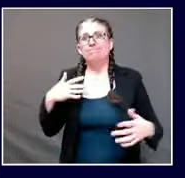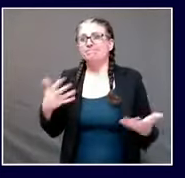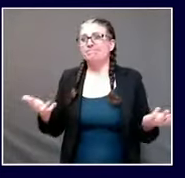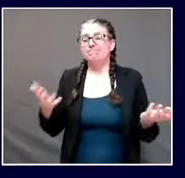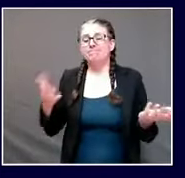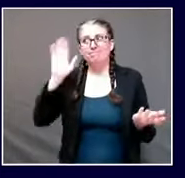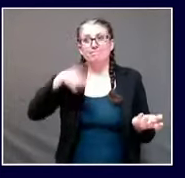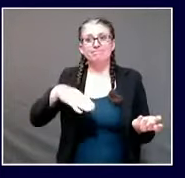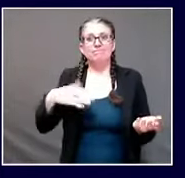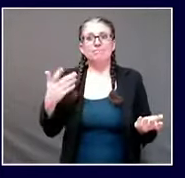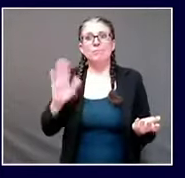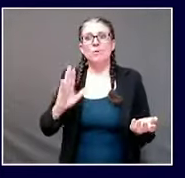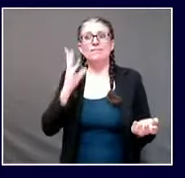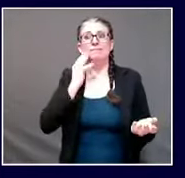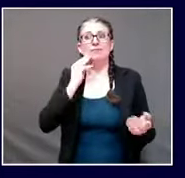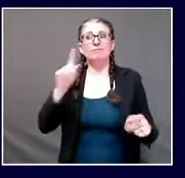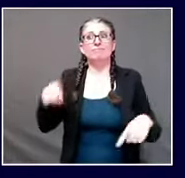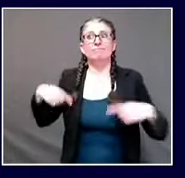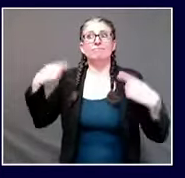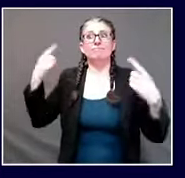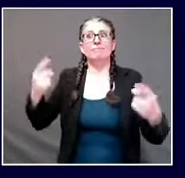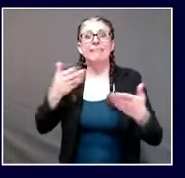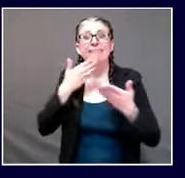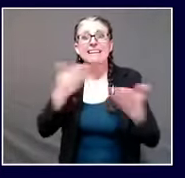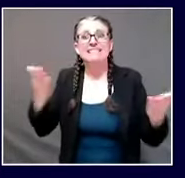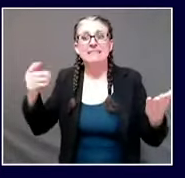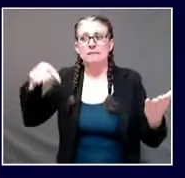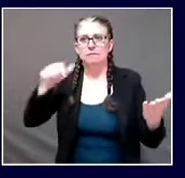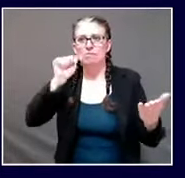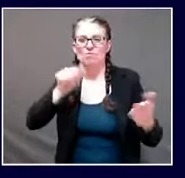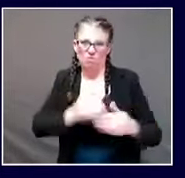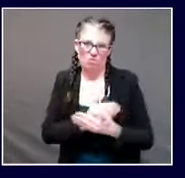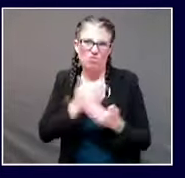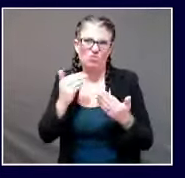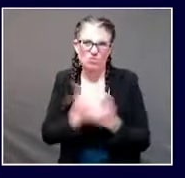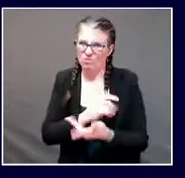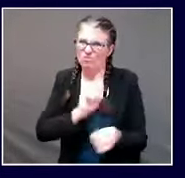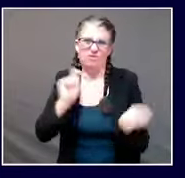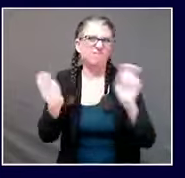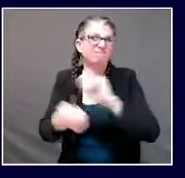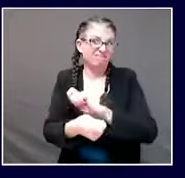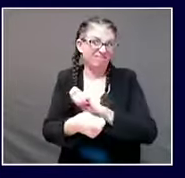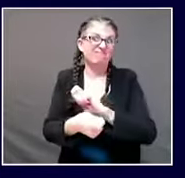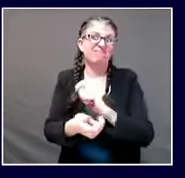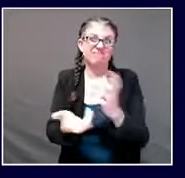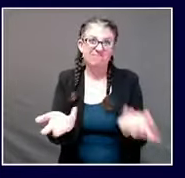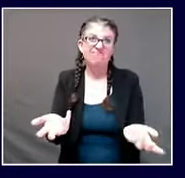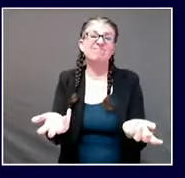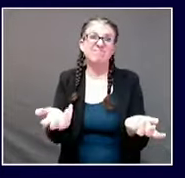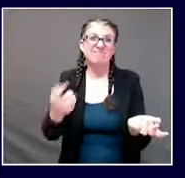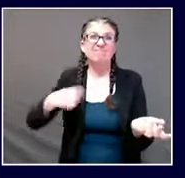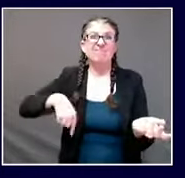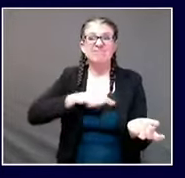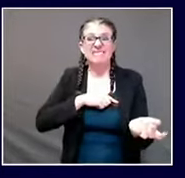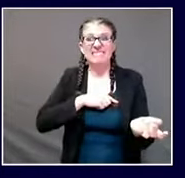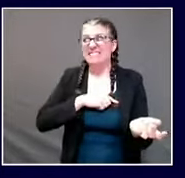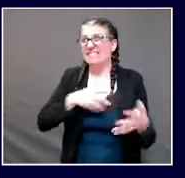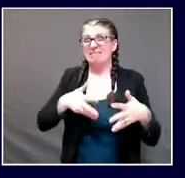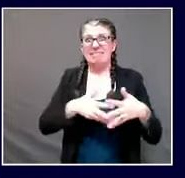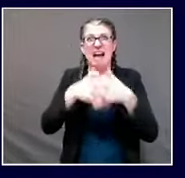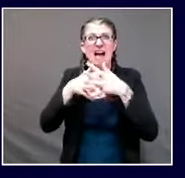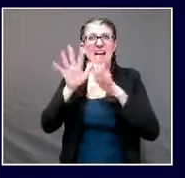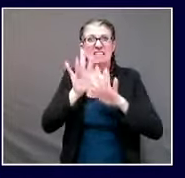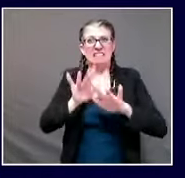Our nation and state are changing day by day. Our country is adapting to a major transition in national governance,